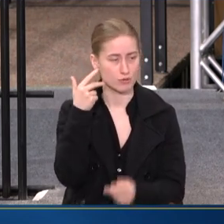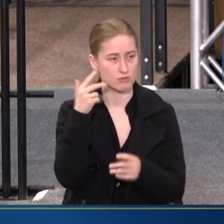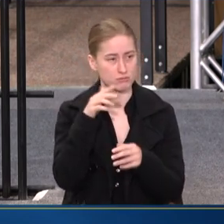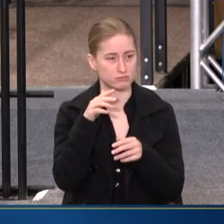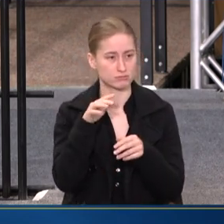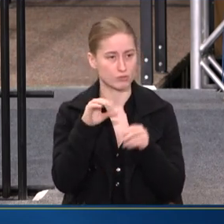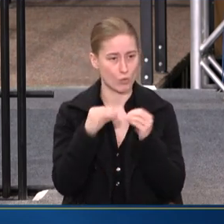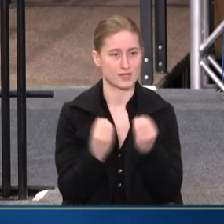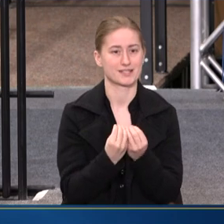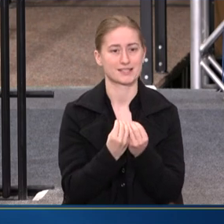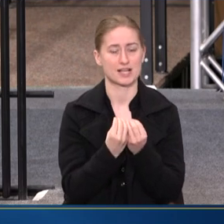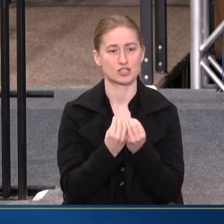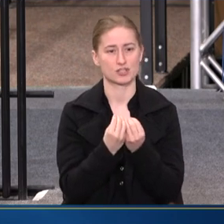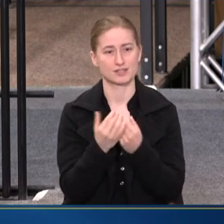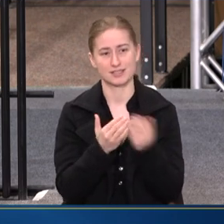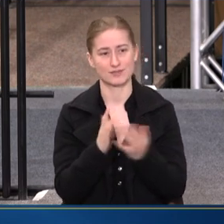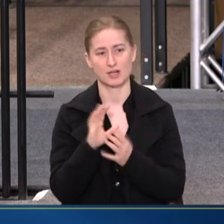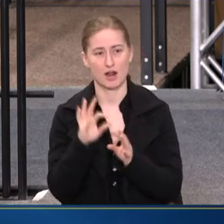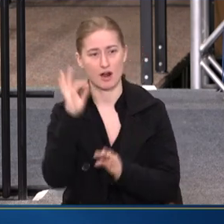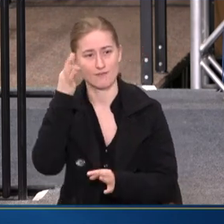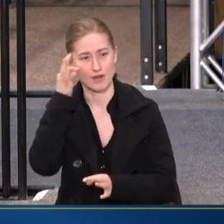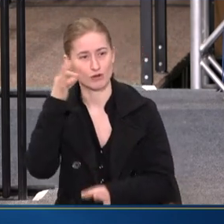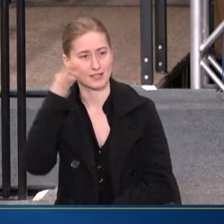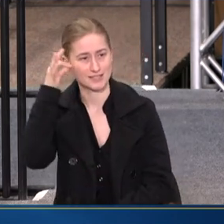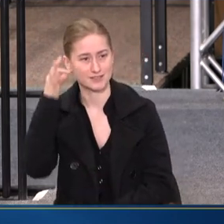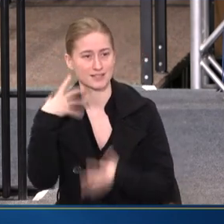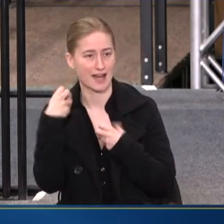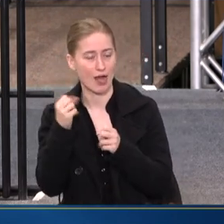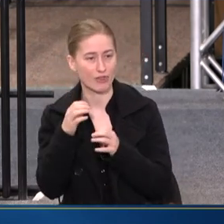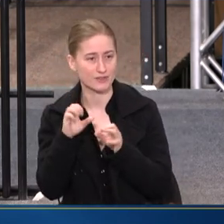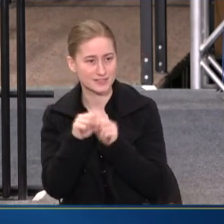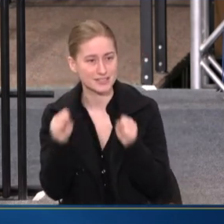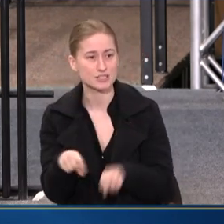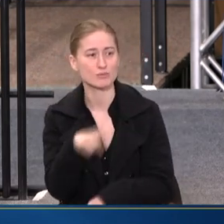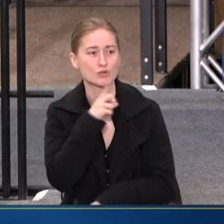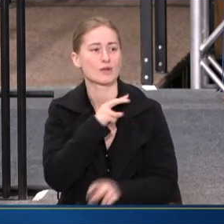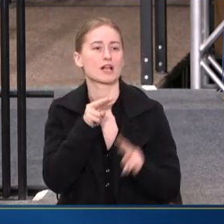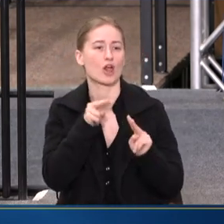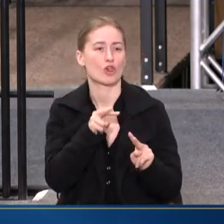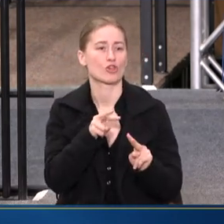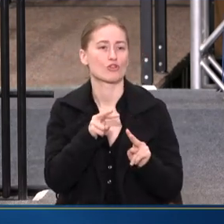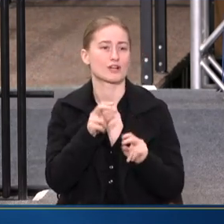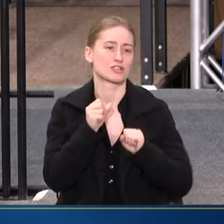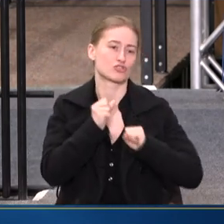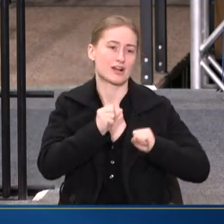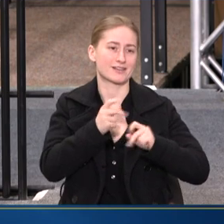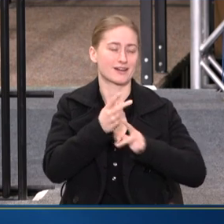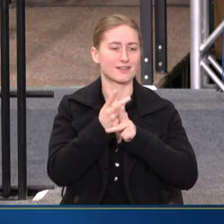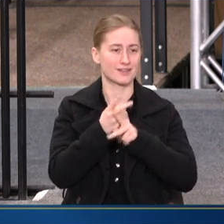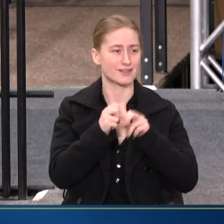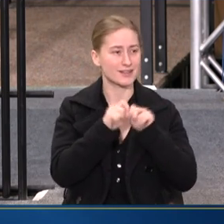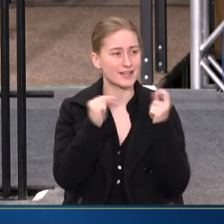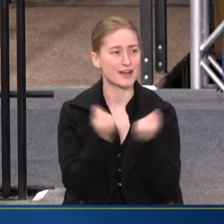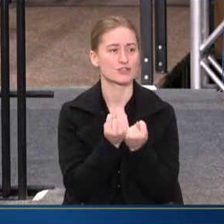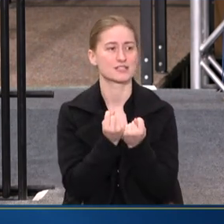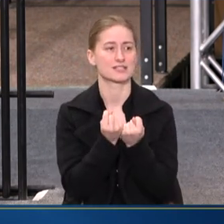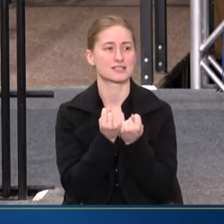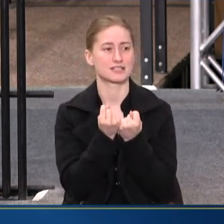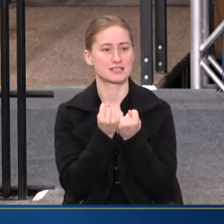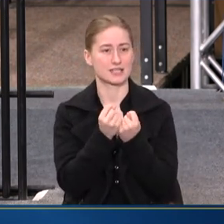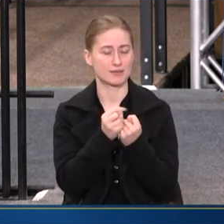ORGANIZATIONS, EVEN OUR FEDERAL INDIAN HEALTH SYSTEM, TO REALLY LOOK AT STRENGTHENING CARE TEAMS, LOOKING AT